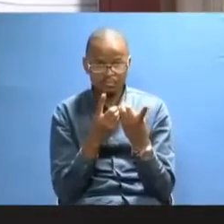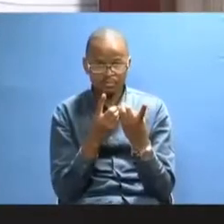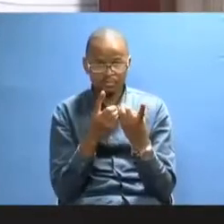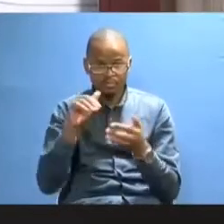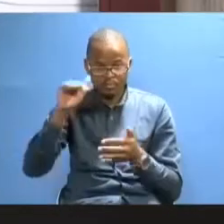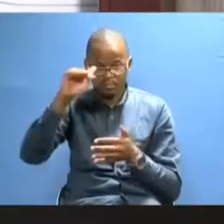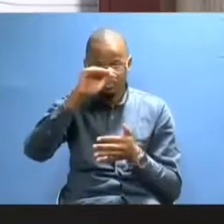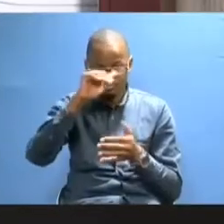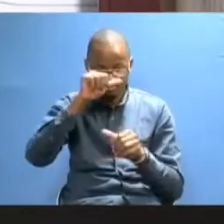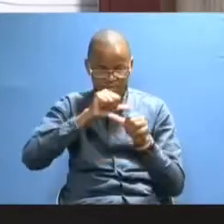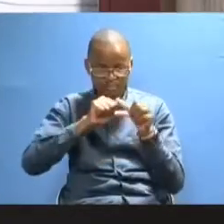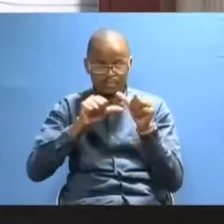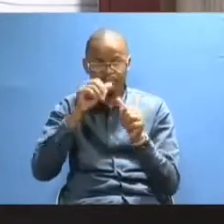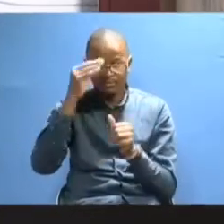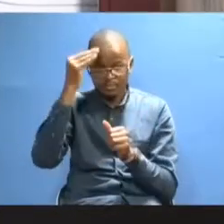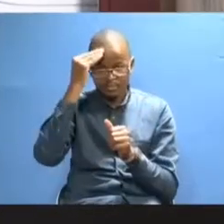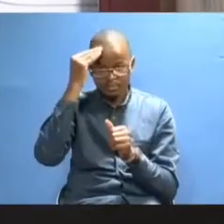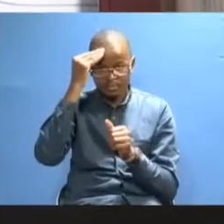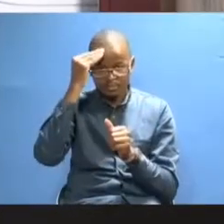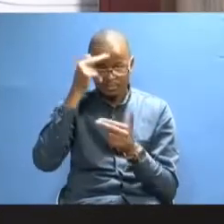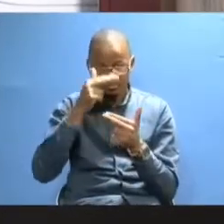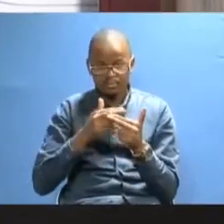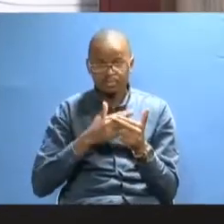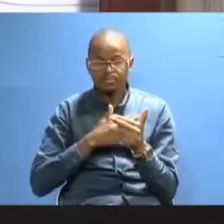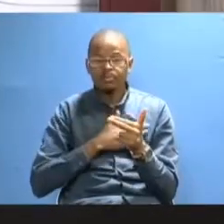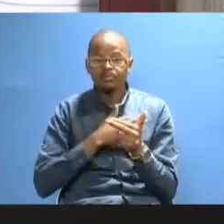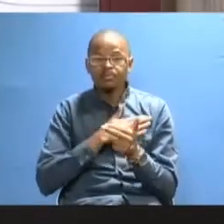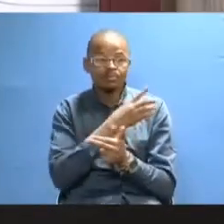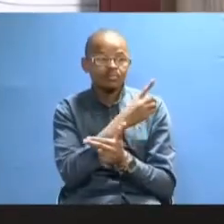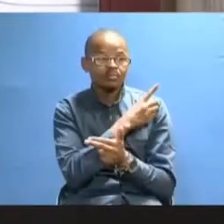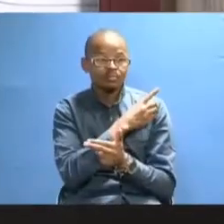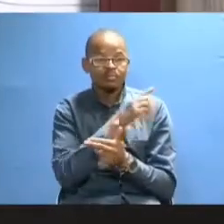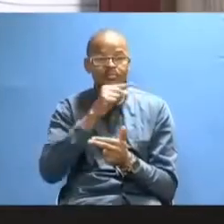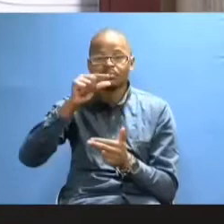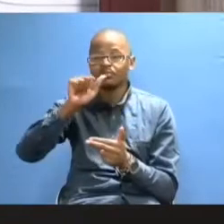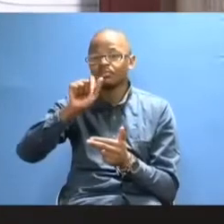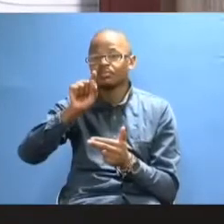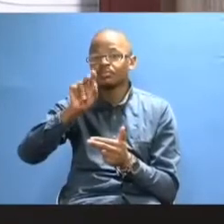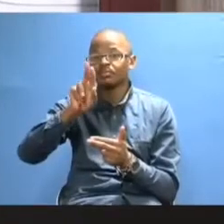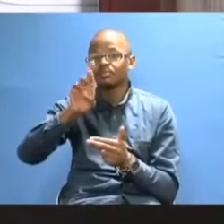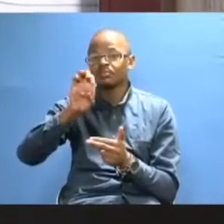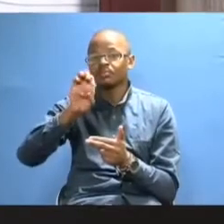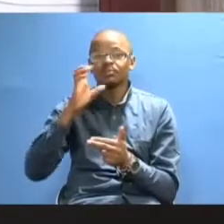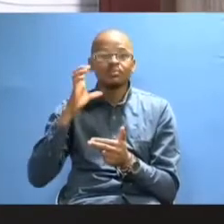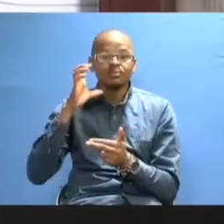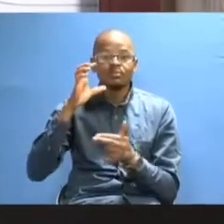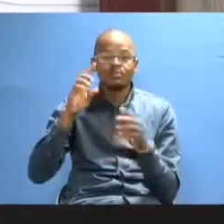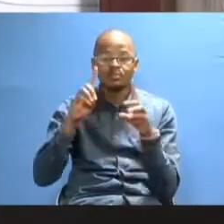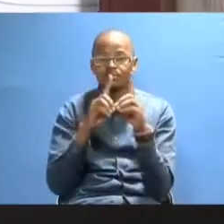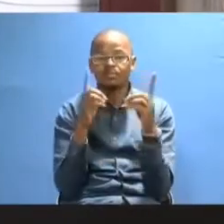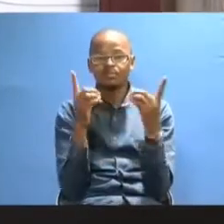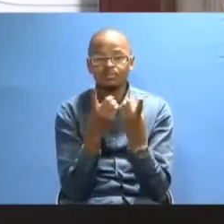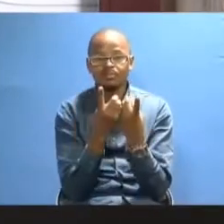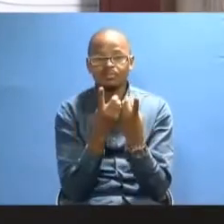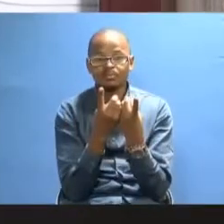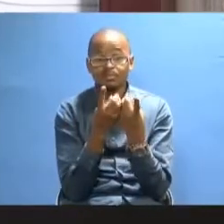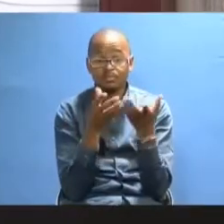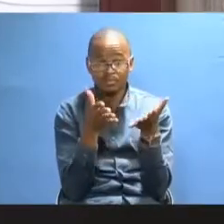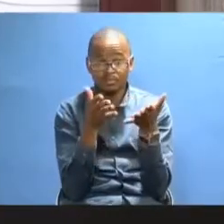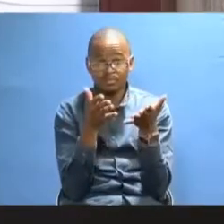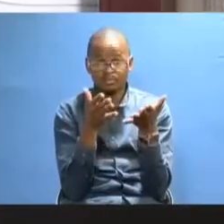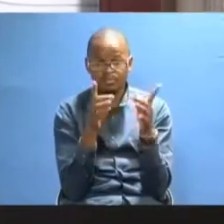Department of Environmental Sciences and Education. My name is Dr. Gladys Gathuru. I am the chairperson of the Department.